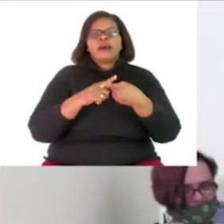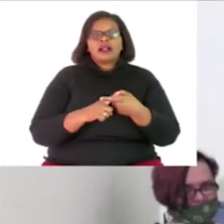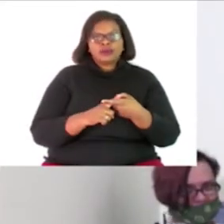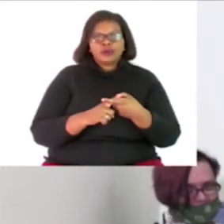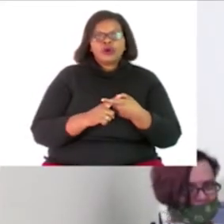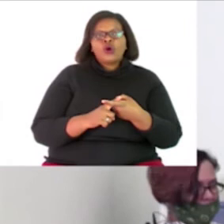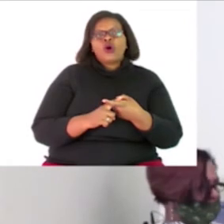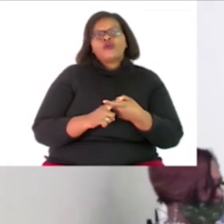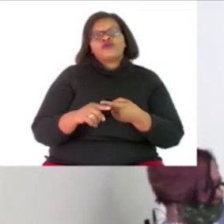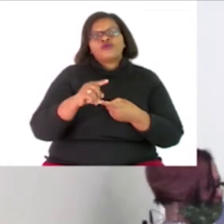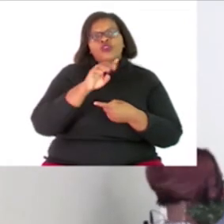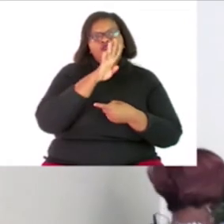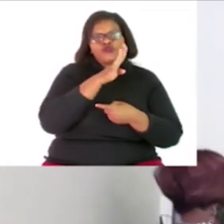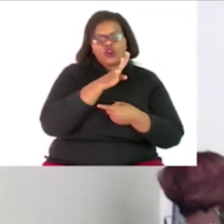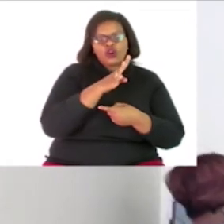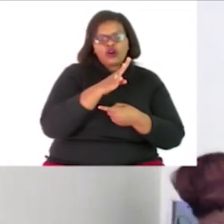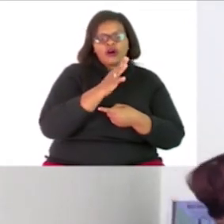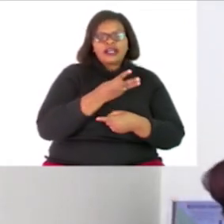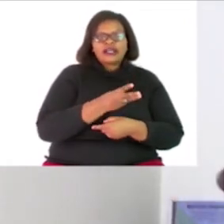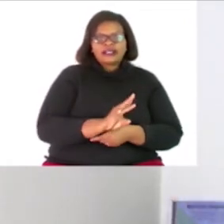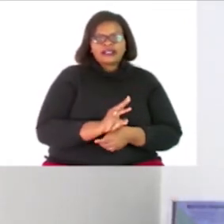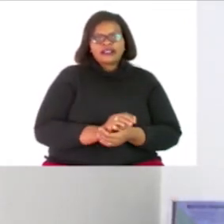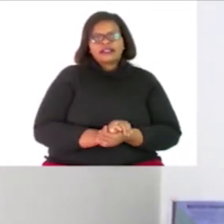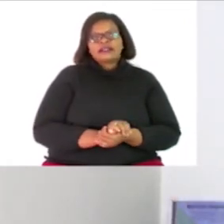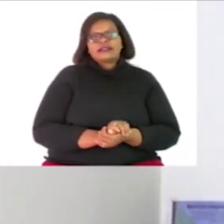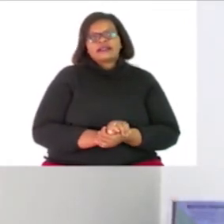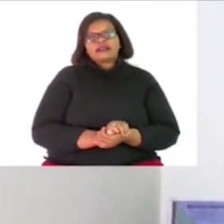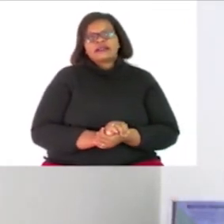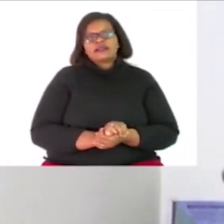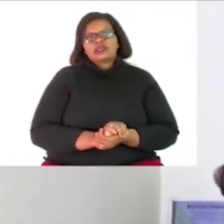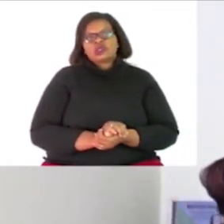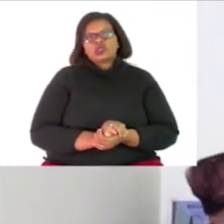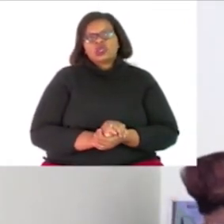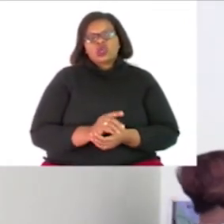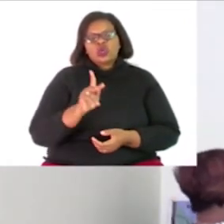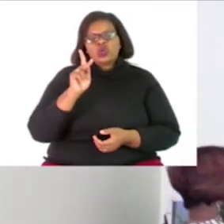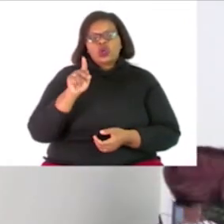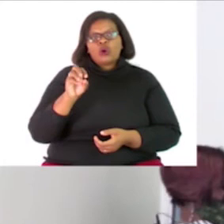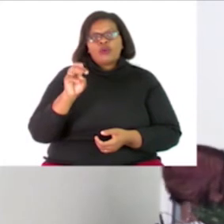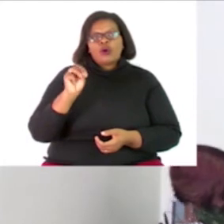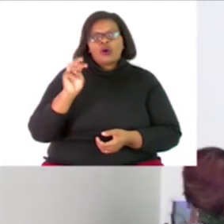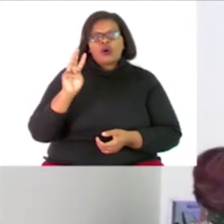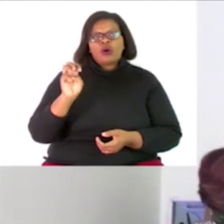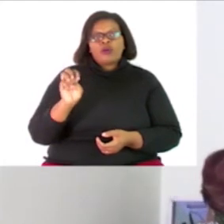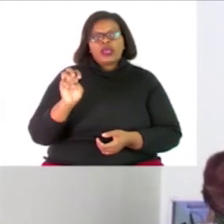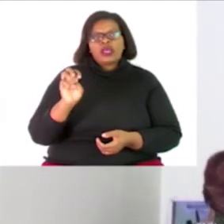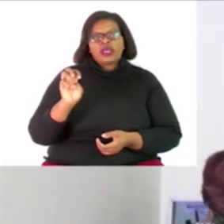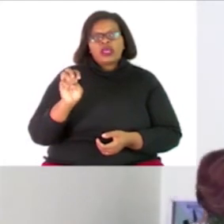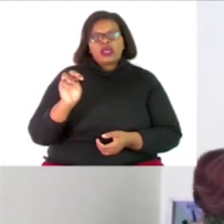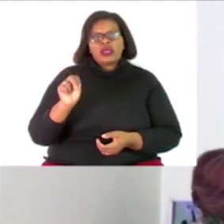six twenty let's find the multiples of four first